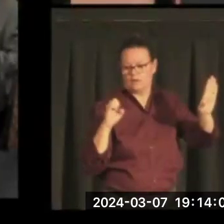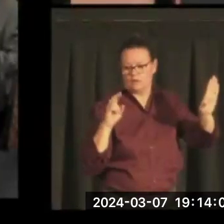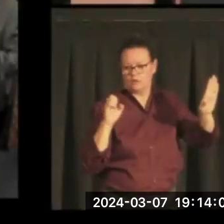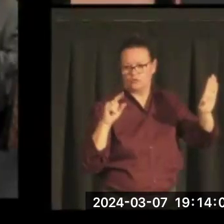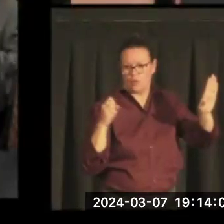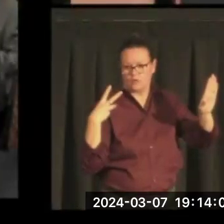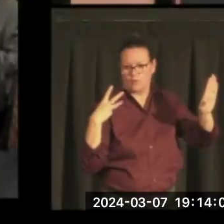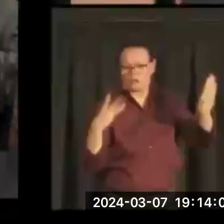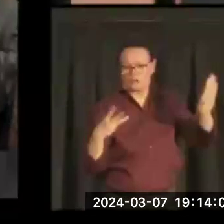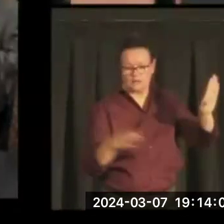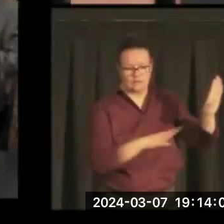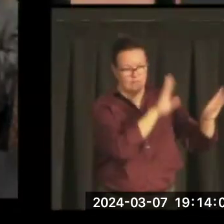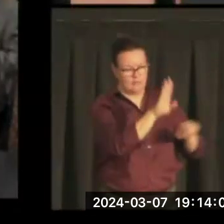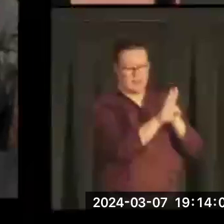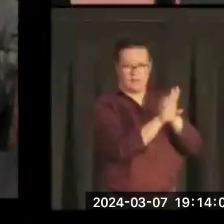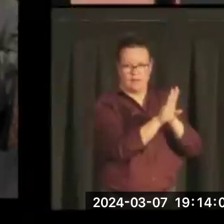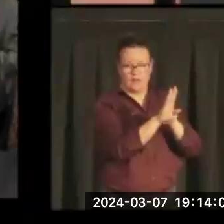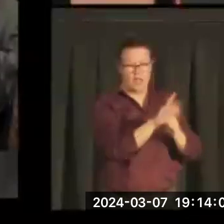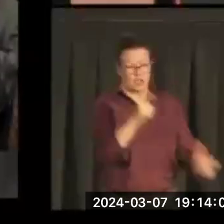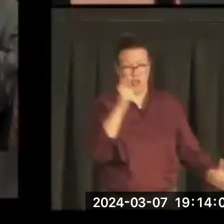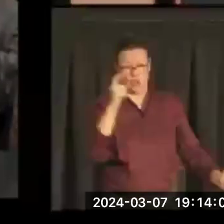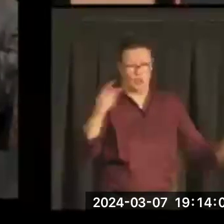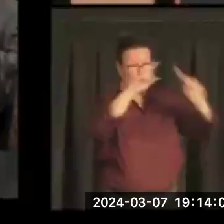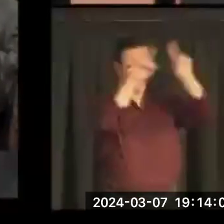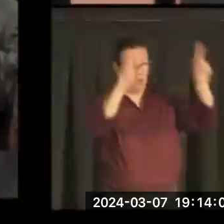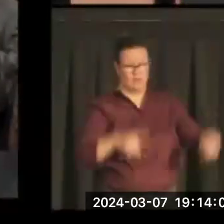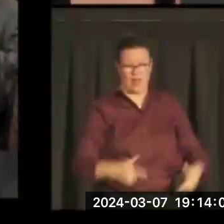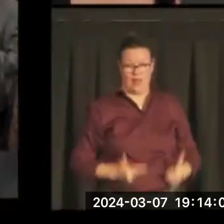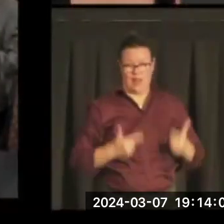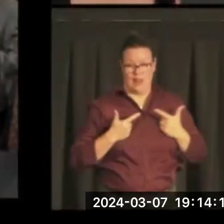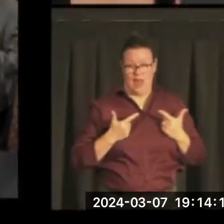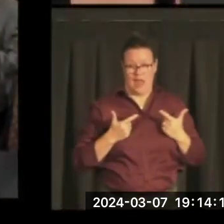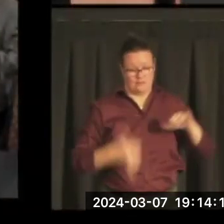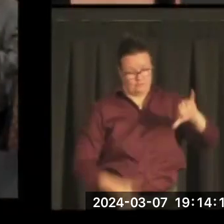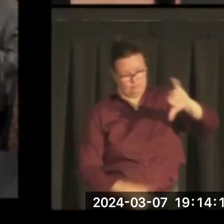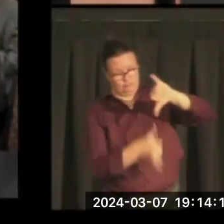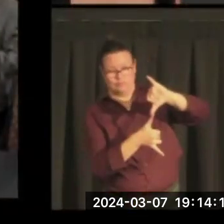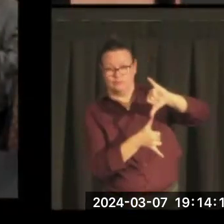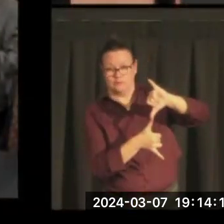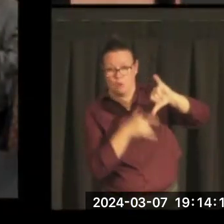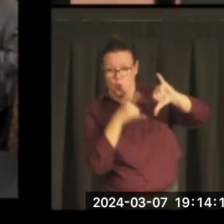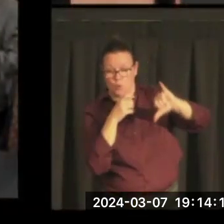The other is a life-size portrait of Mike Mansfield.